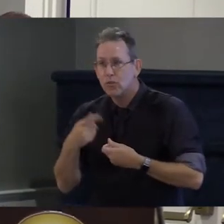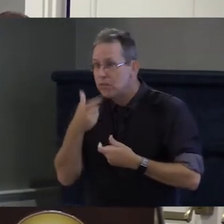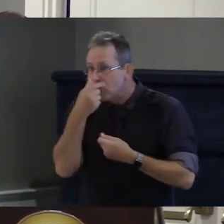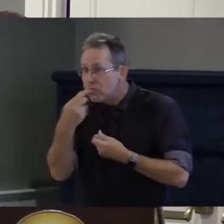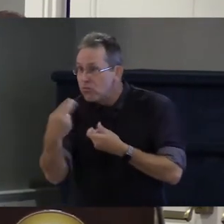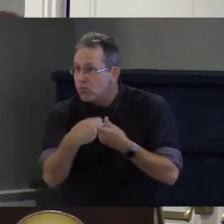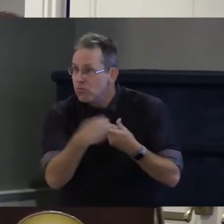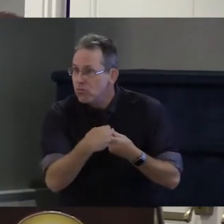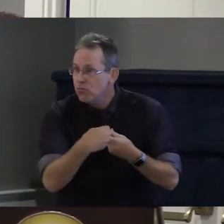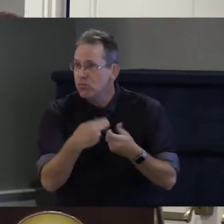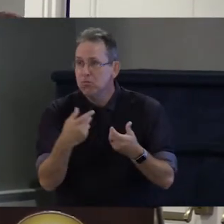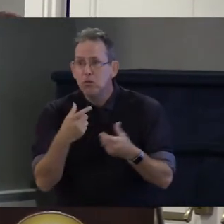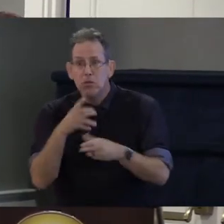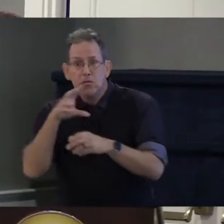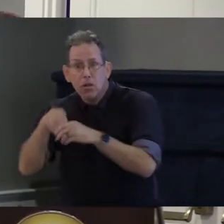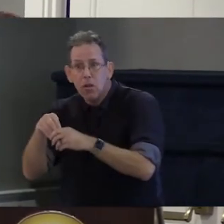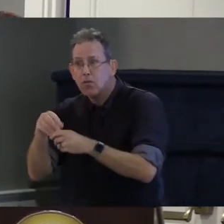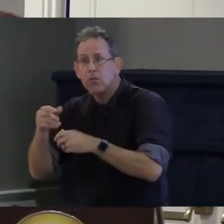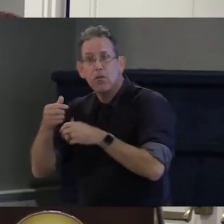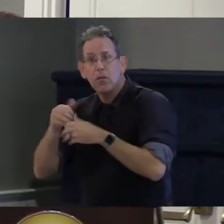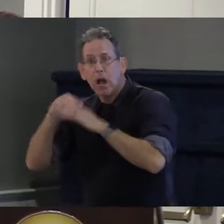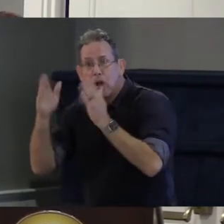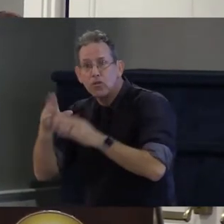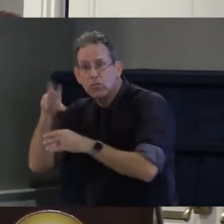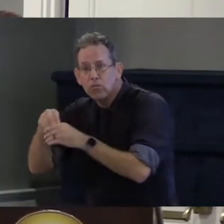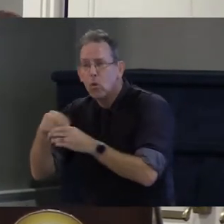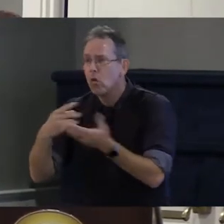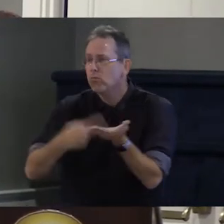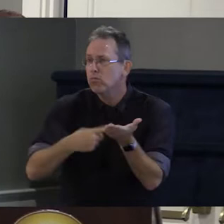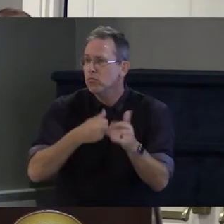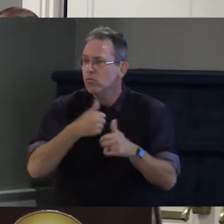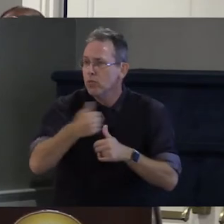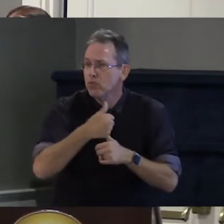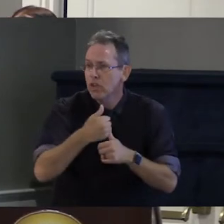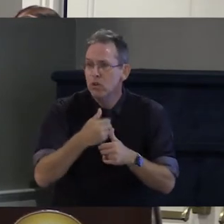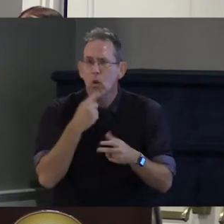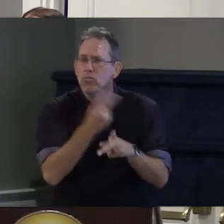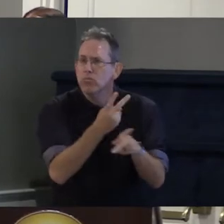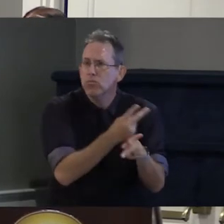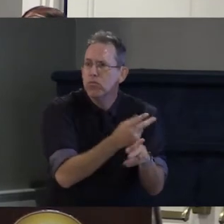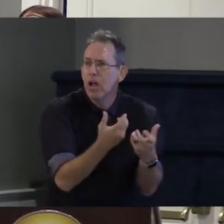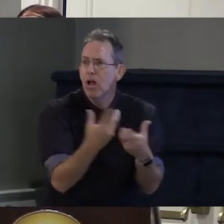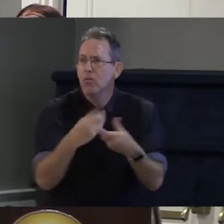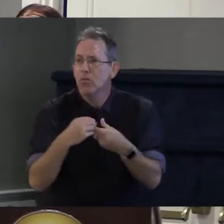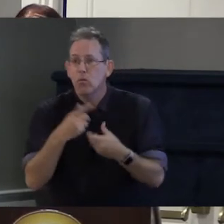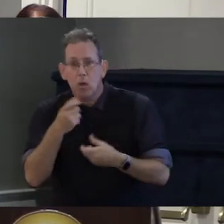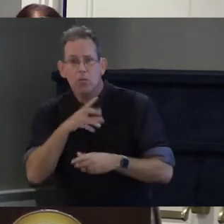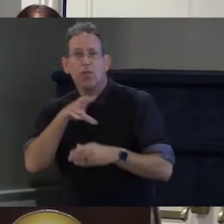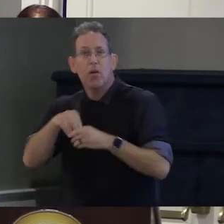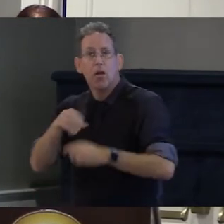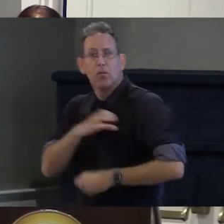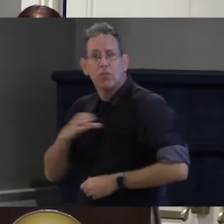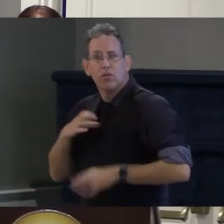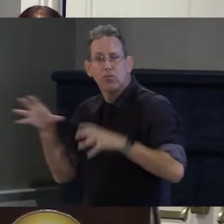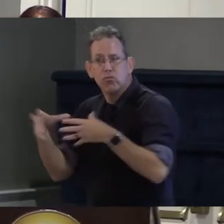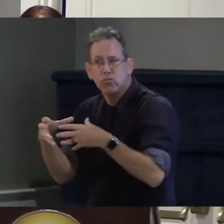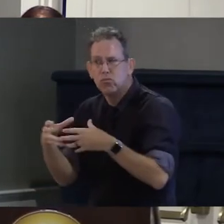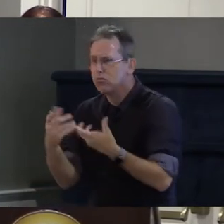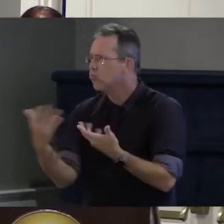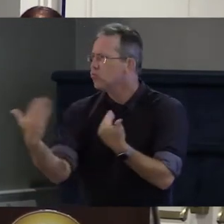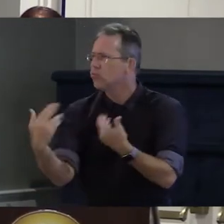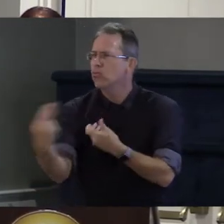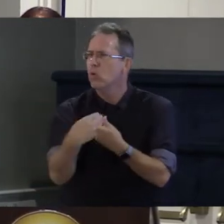education and health care you don't have to be a member of the council to participate we would love your participation